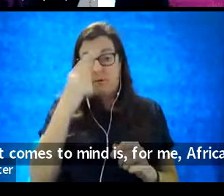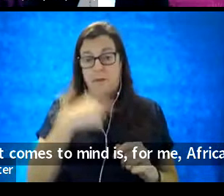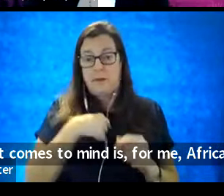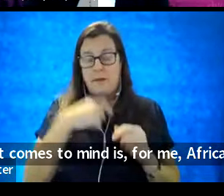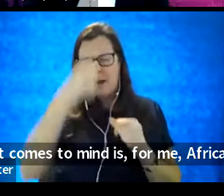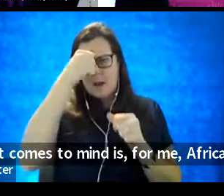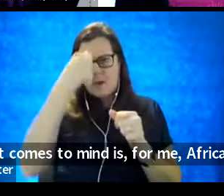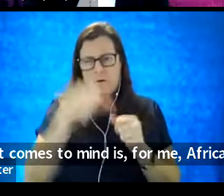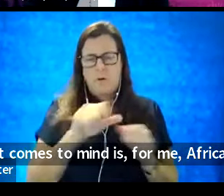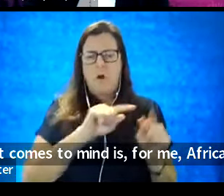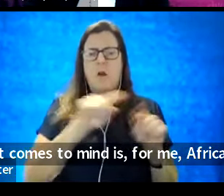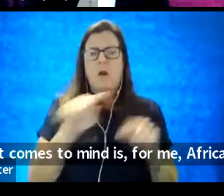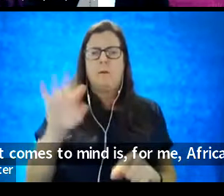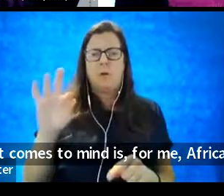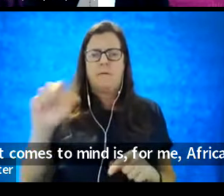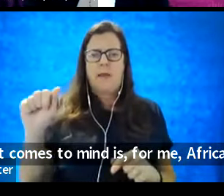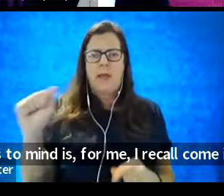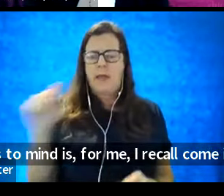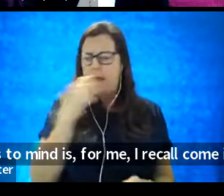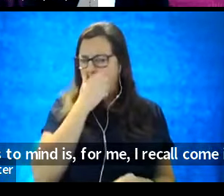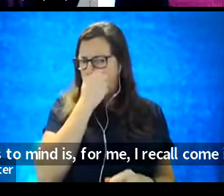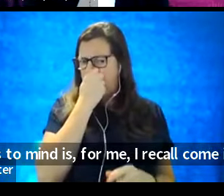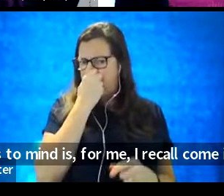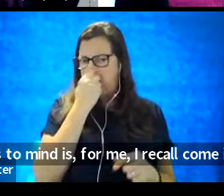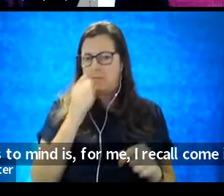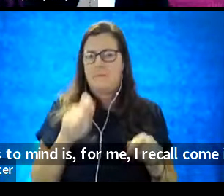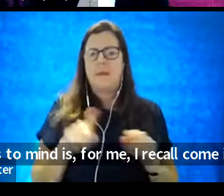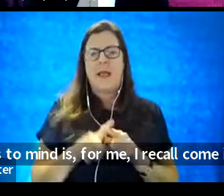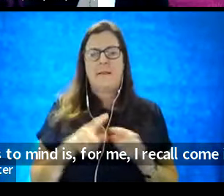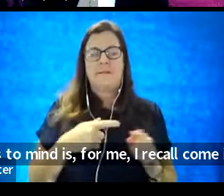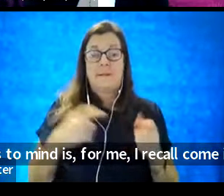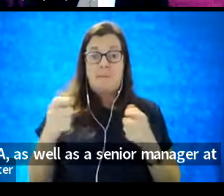recall coming to the FAA as a senior manager.